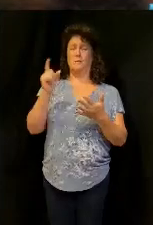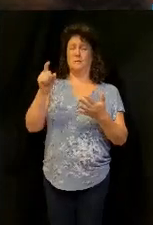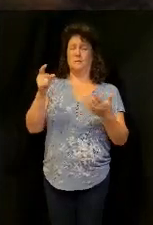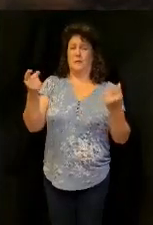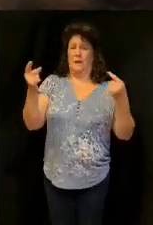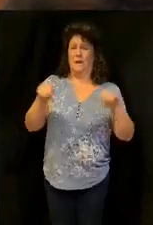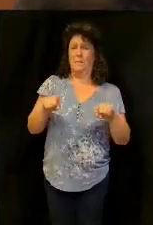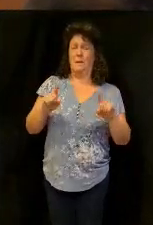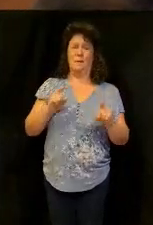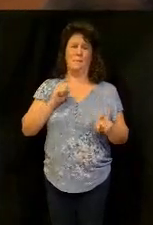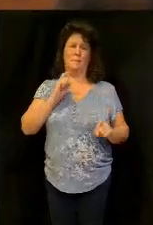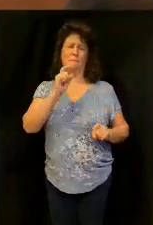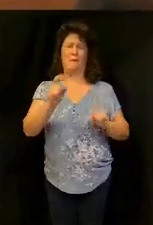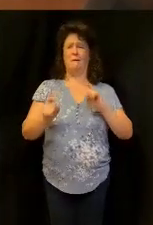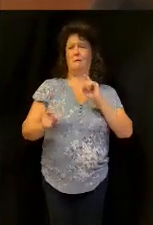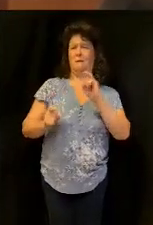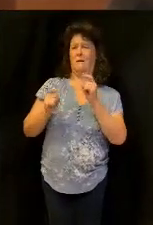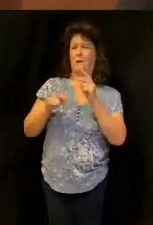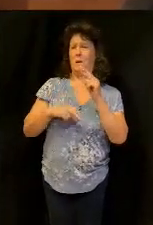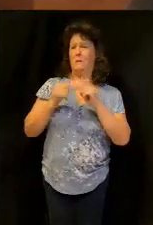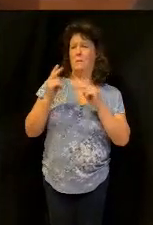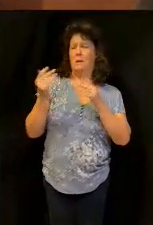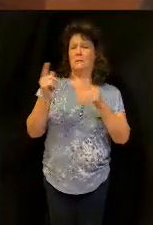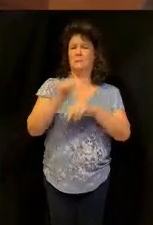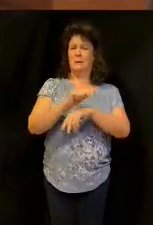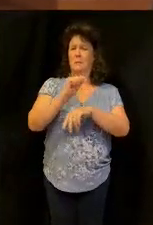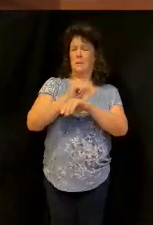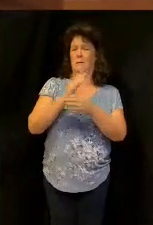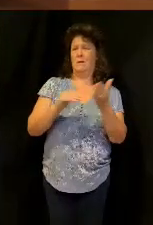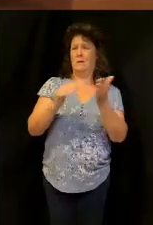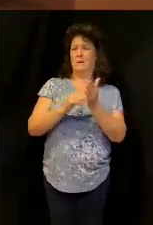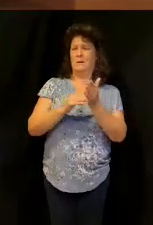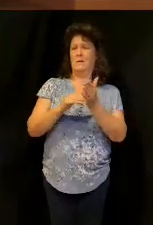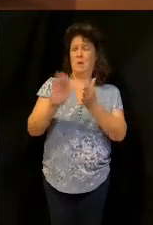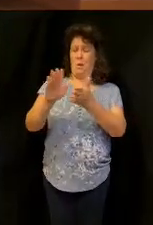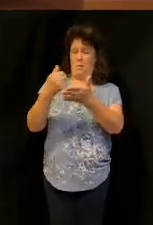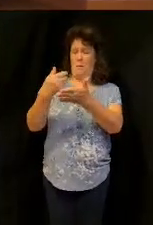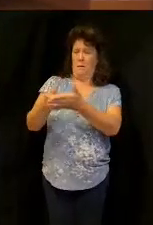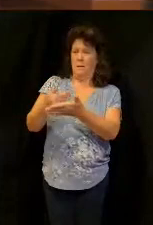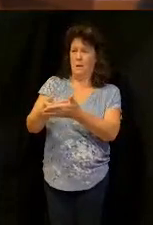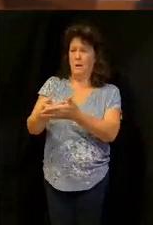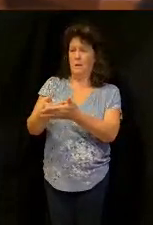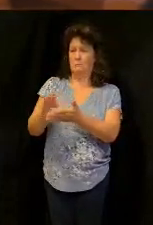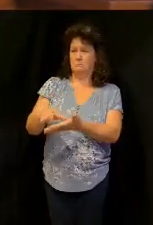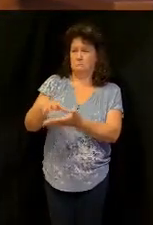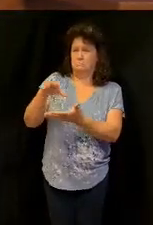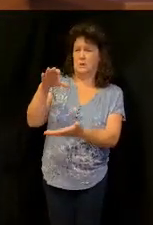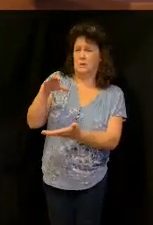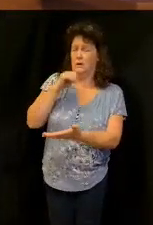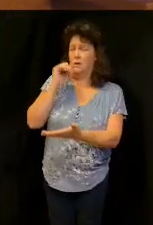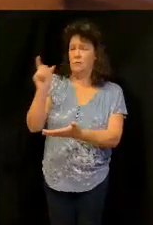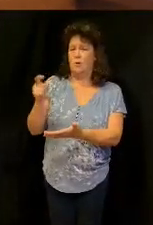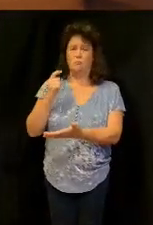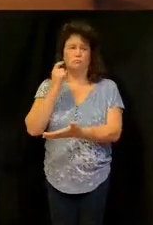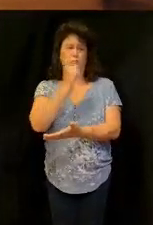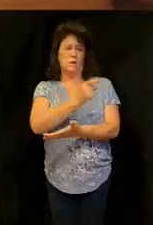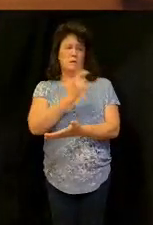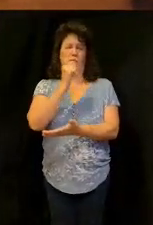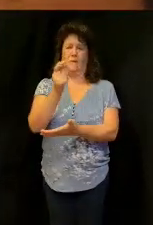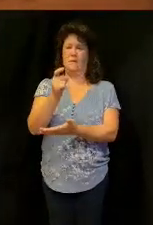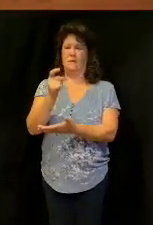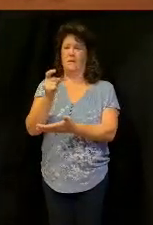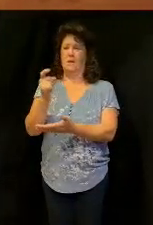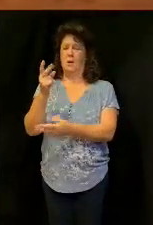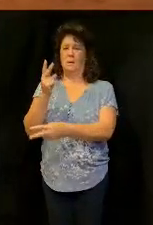to give, and begin to help build the temple again, he said, man, you're earning wages, all this stuff, you're sowing, you're not reaping anything, you're earning